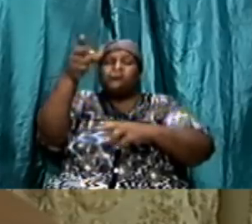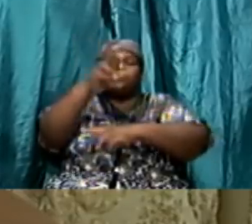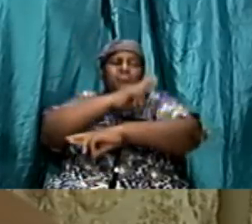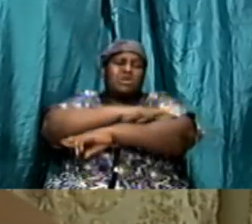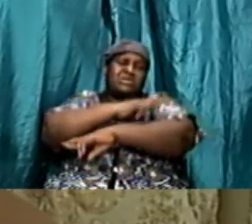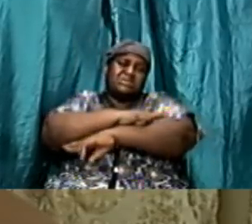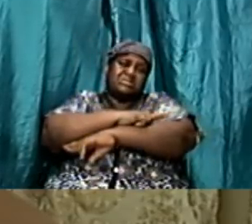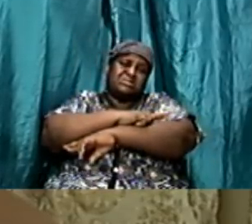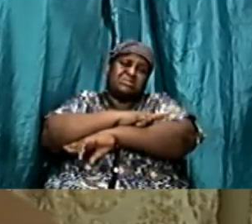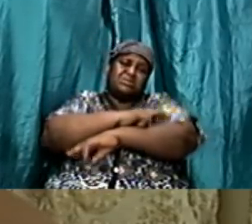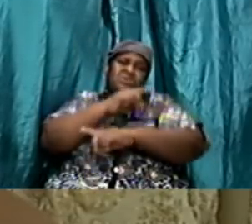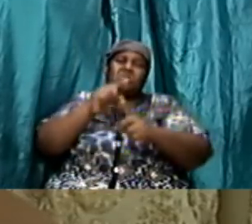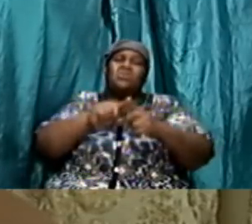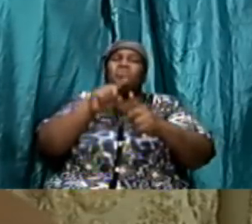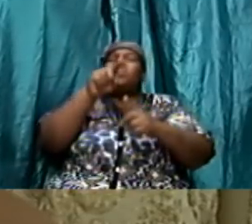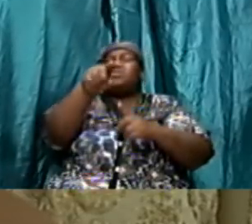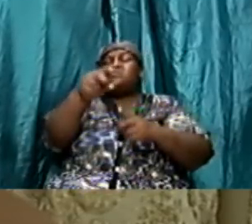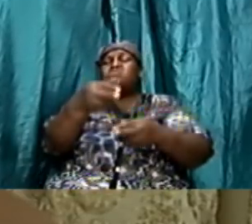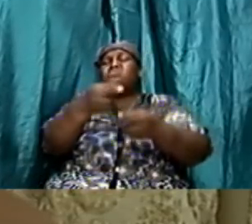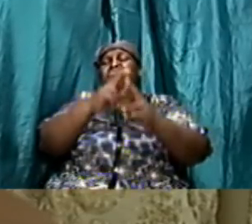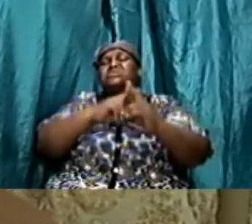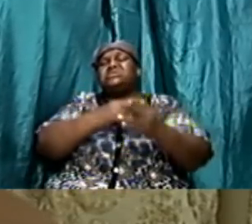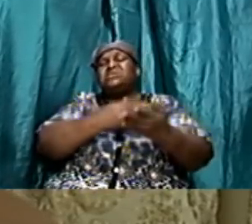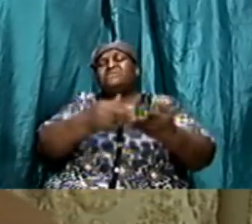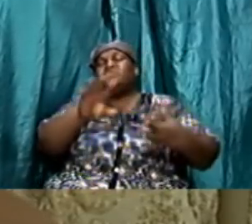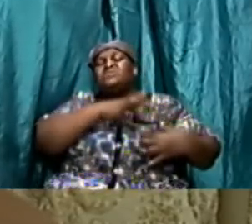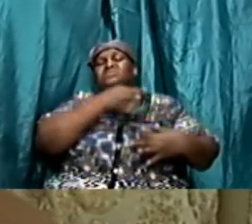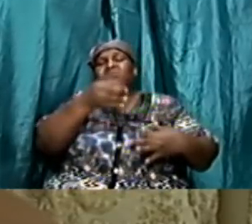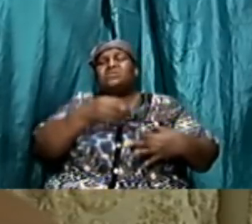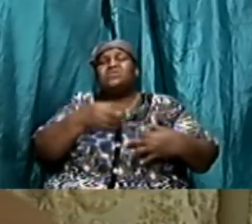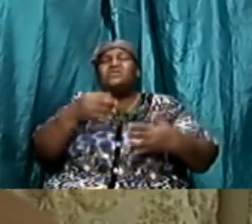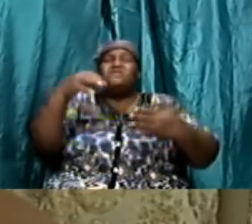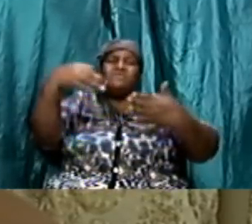amen when you get the Holy Ghost you get a refreshing for your soul